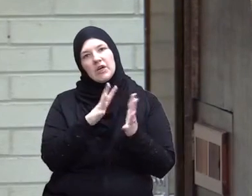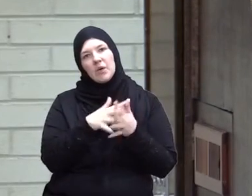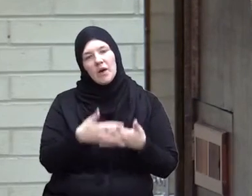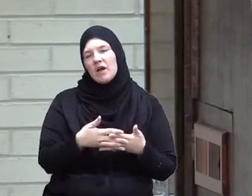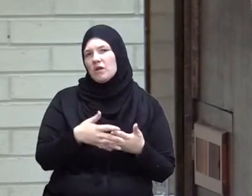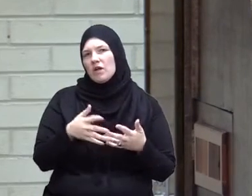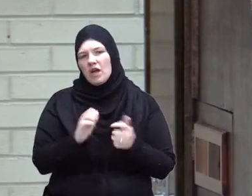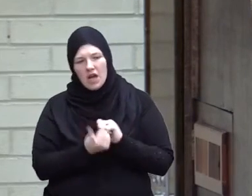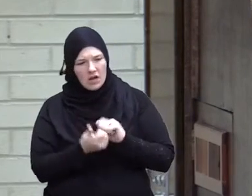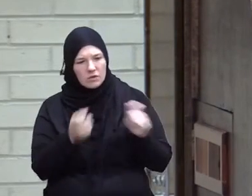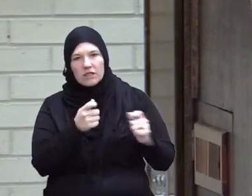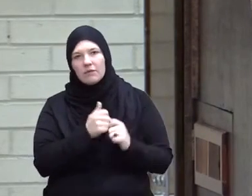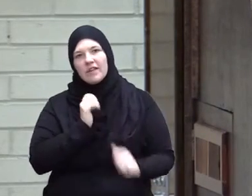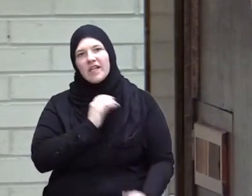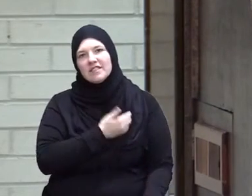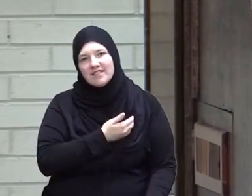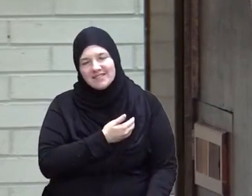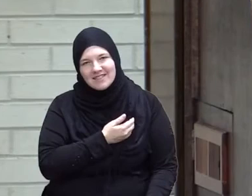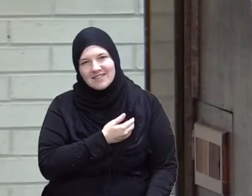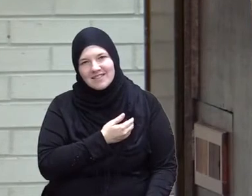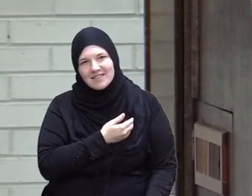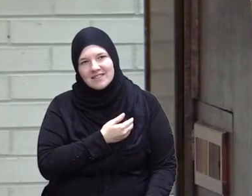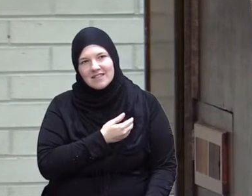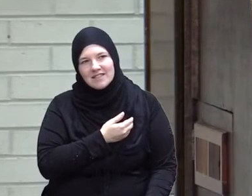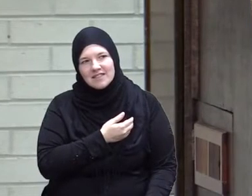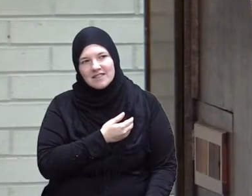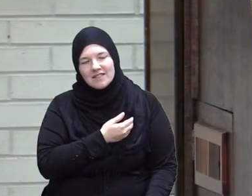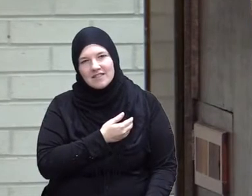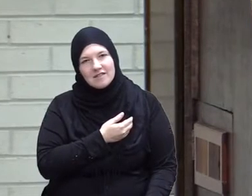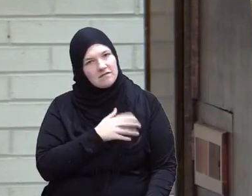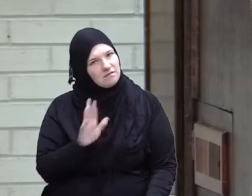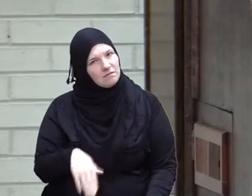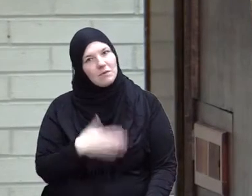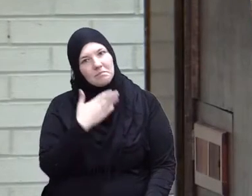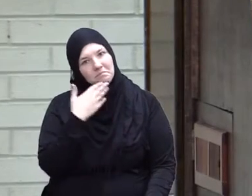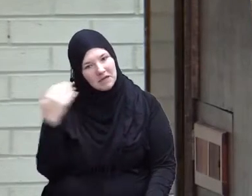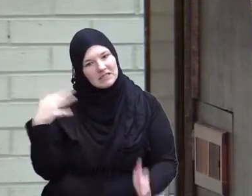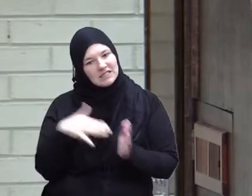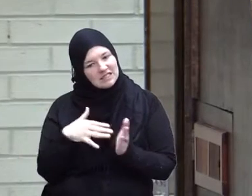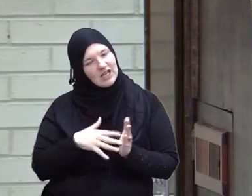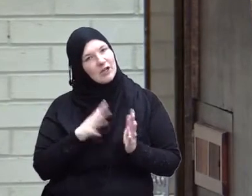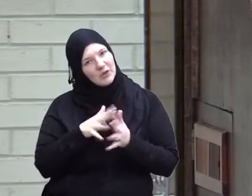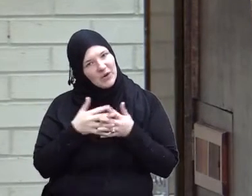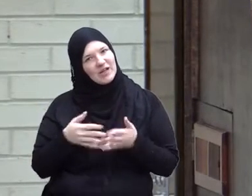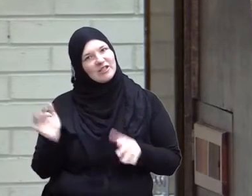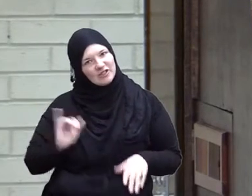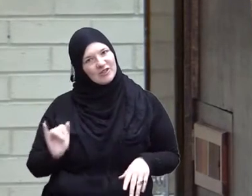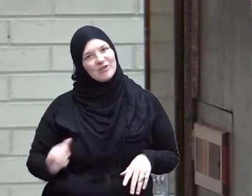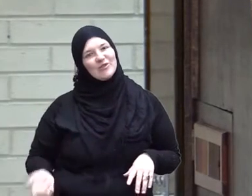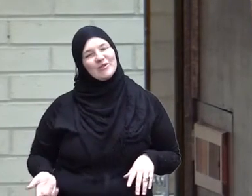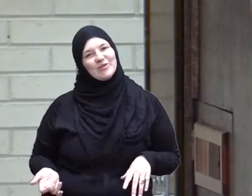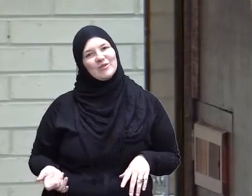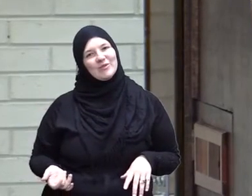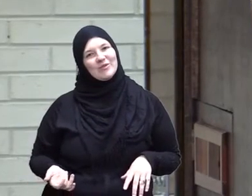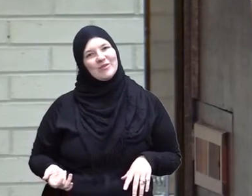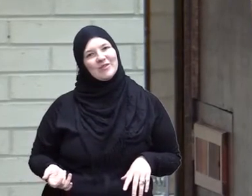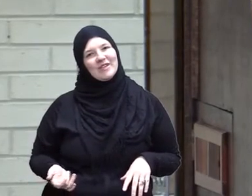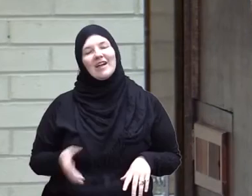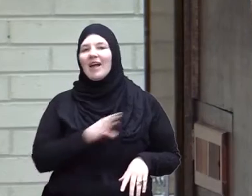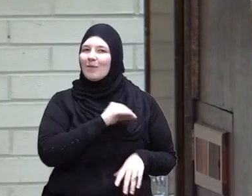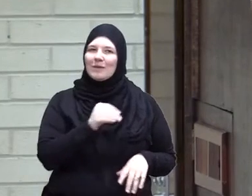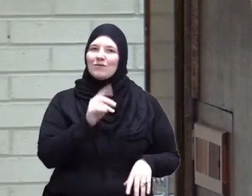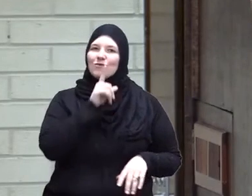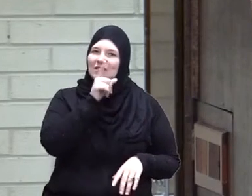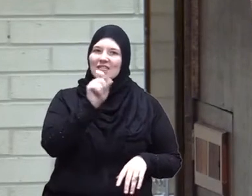see how to deal with us so we better study the Quran and see the world through the lens of the Quran